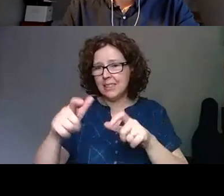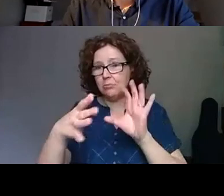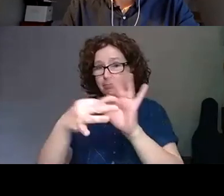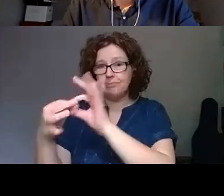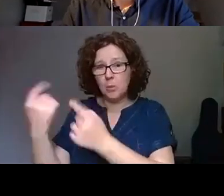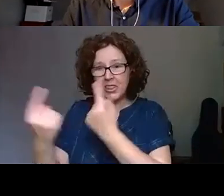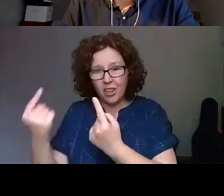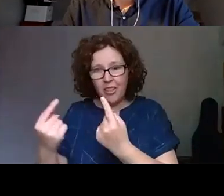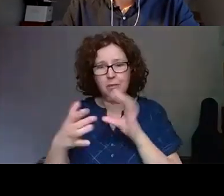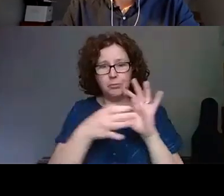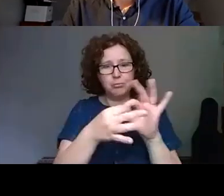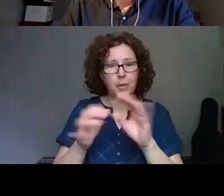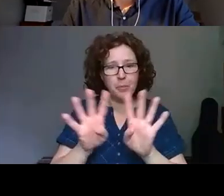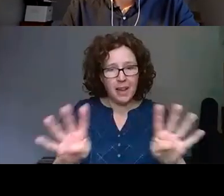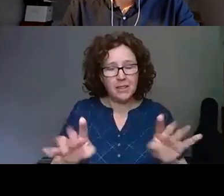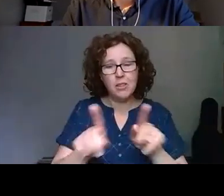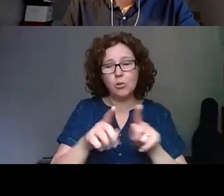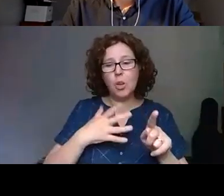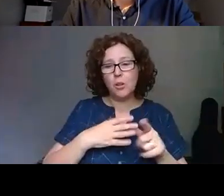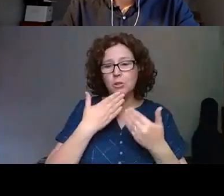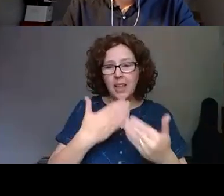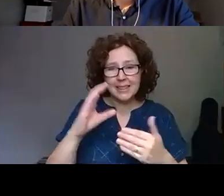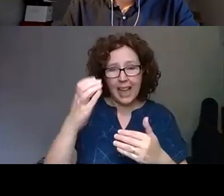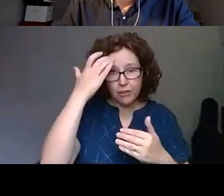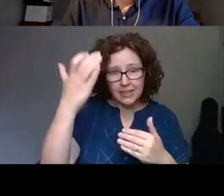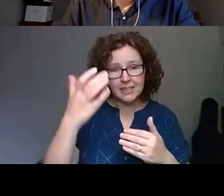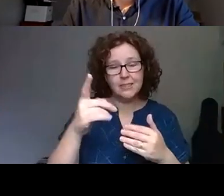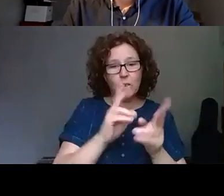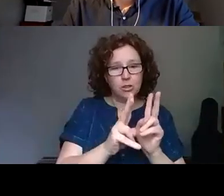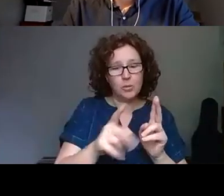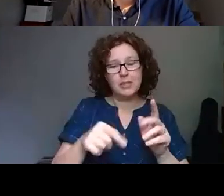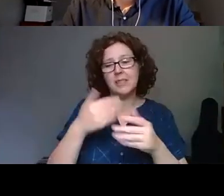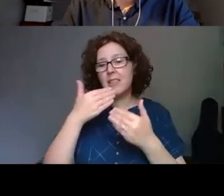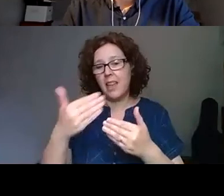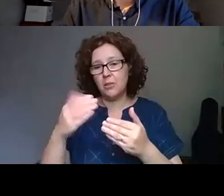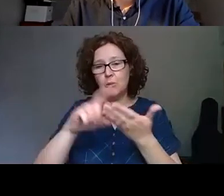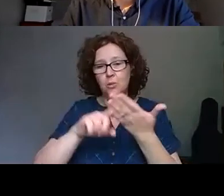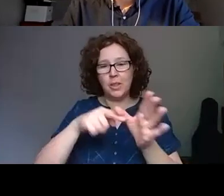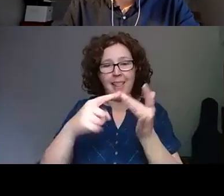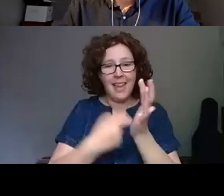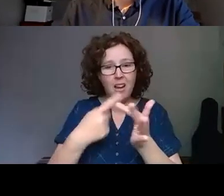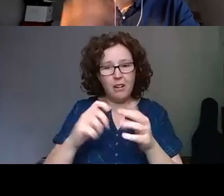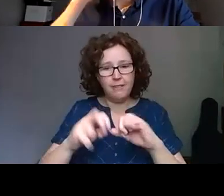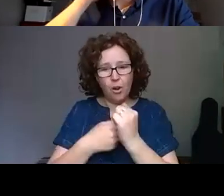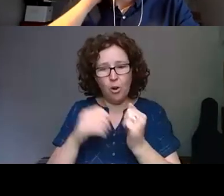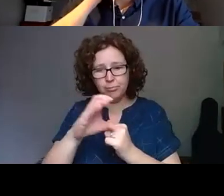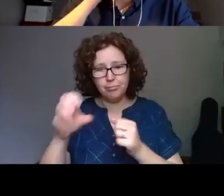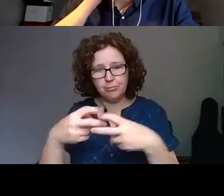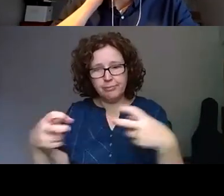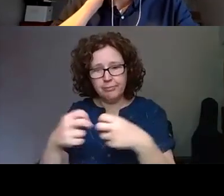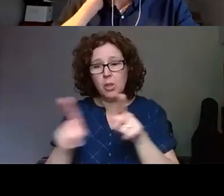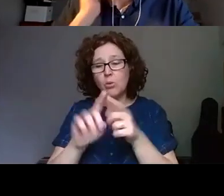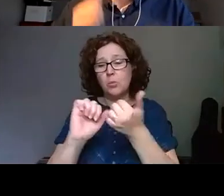I also want to thank Catherine for BSL and Claire for closed captioning and of course our partners, ICOM UK